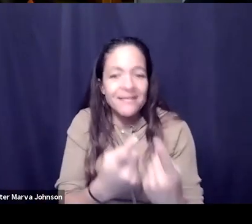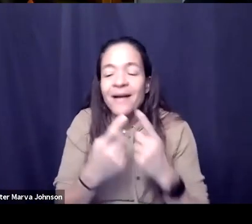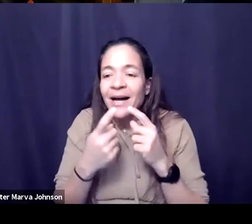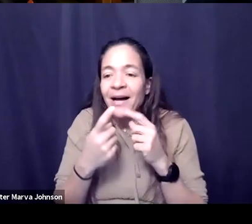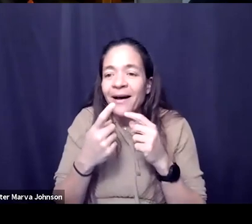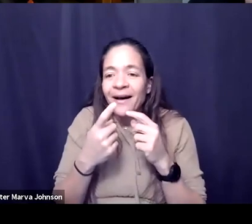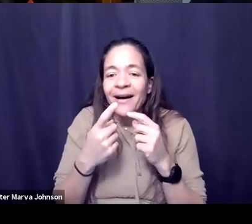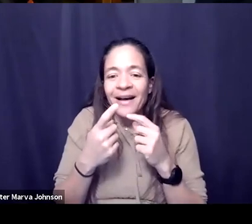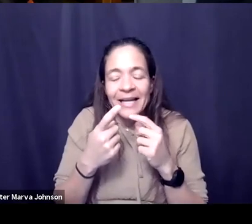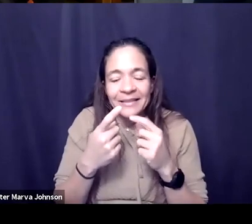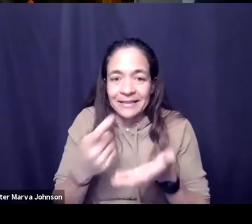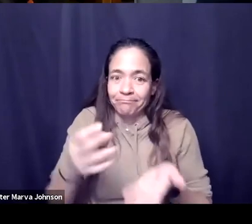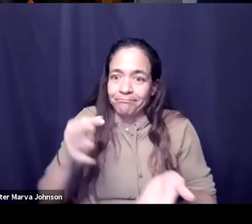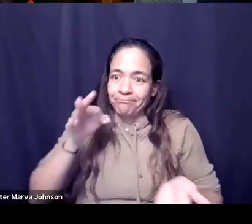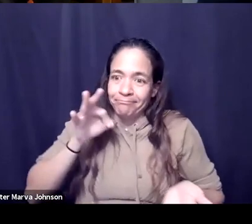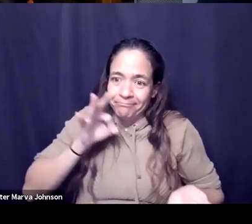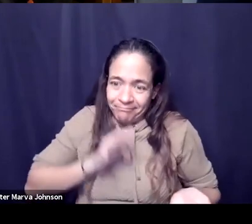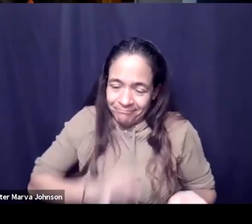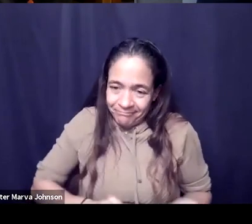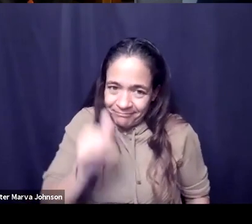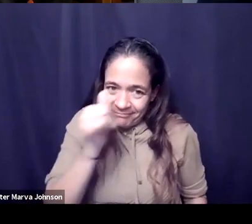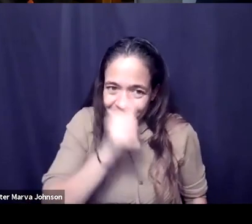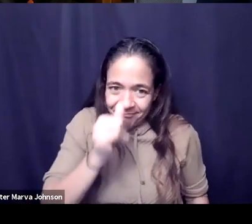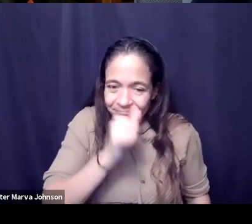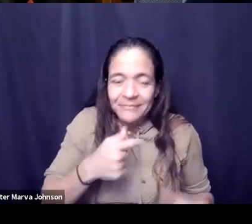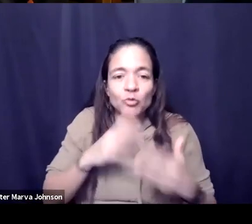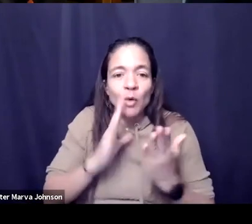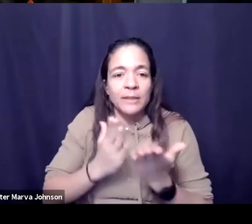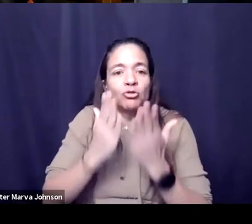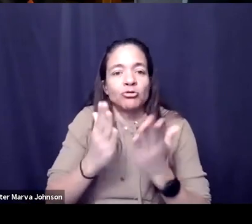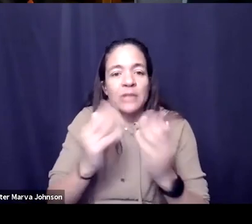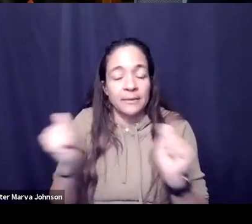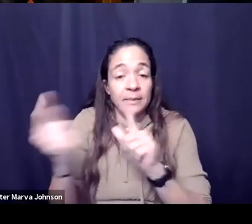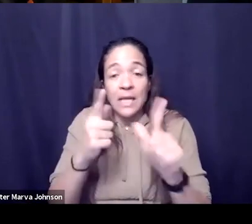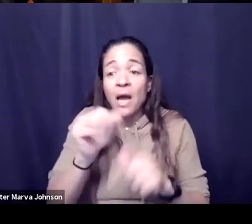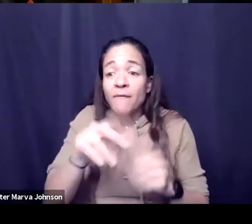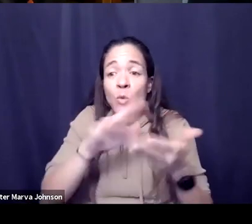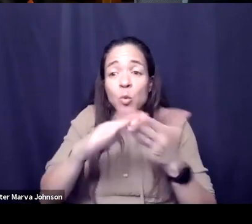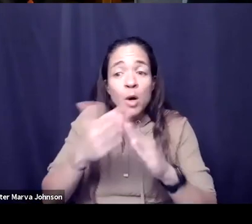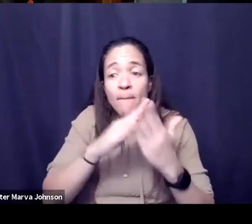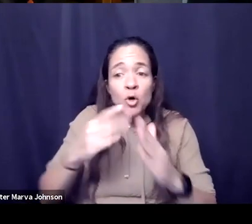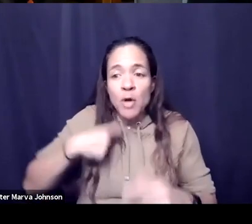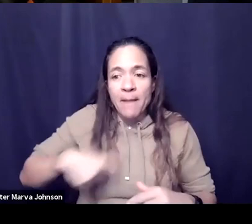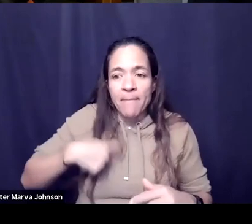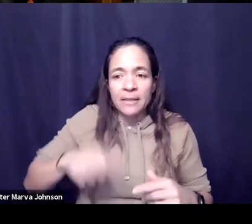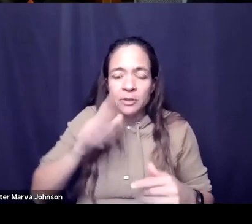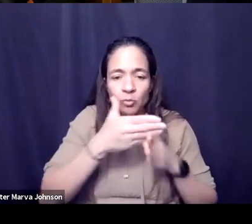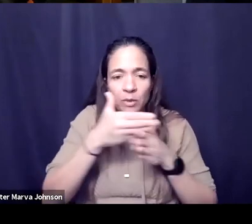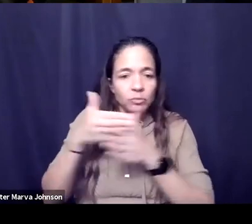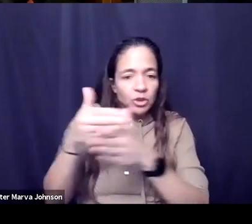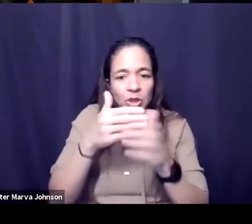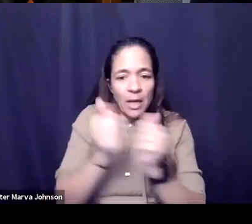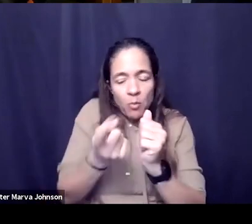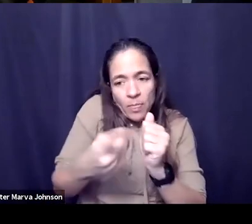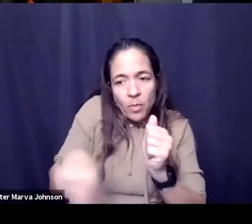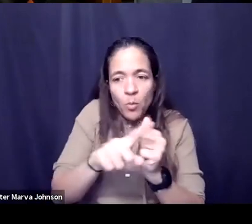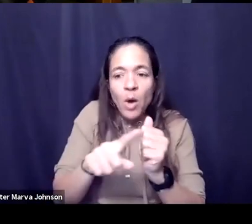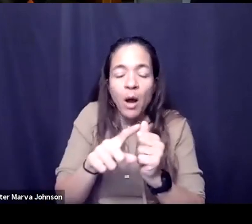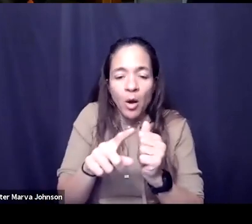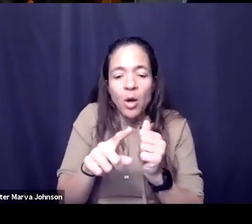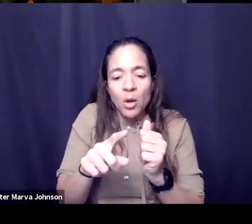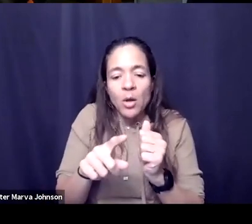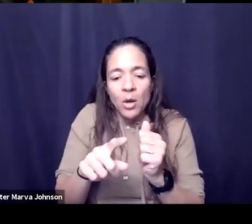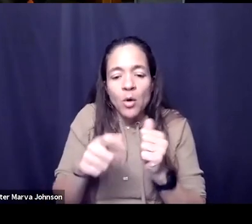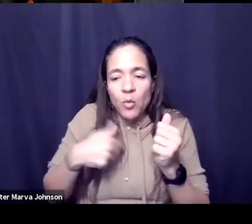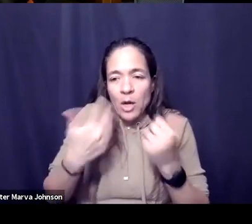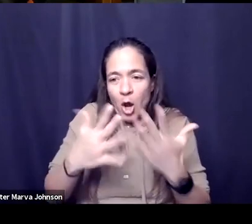incredibly helpful and so commend it to everybody if you're a community ambassador we have to share these out with everybody so community ambassadors for com net me you got